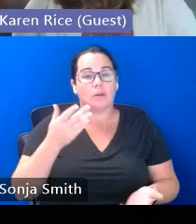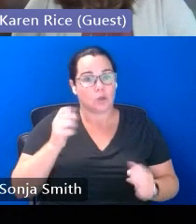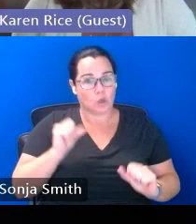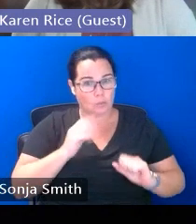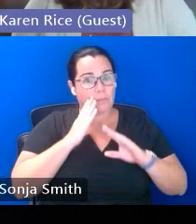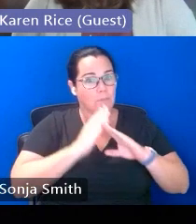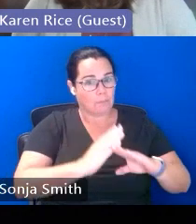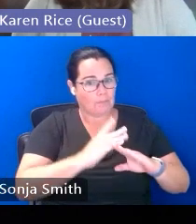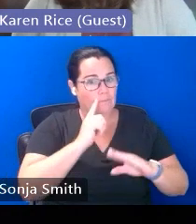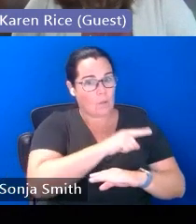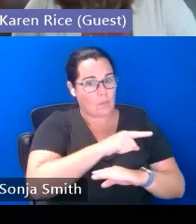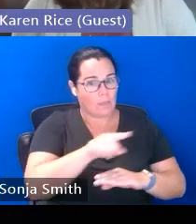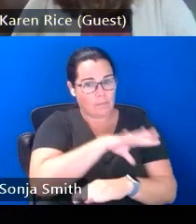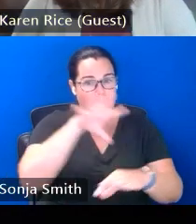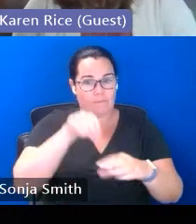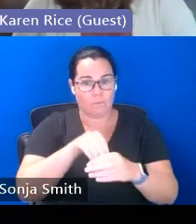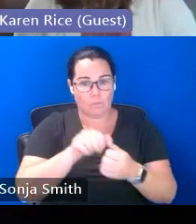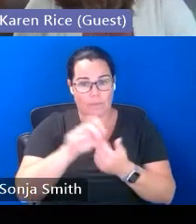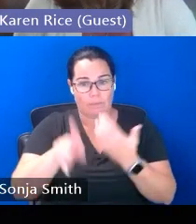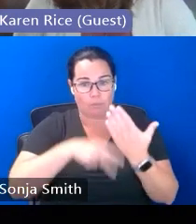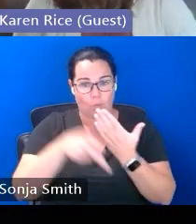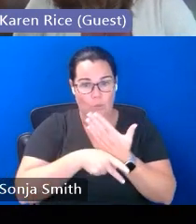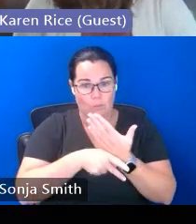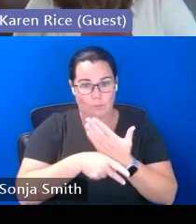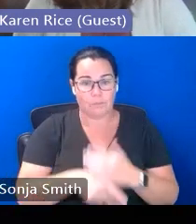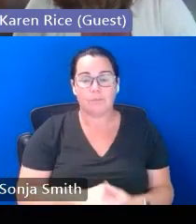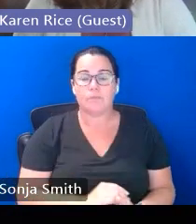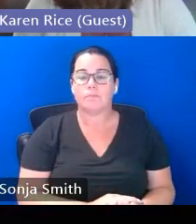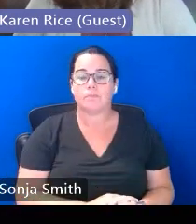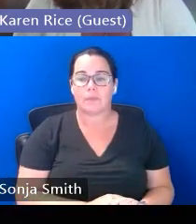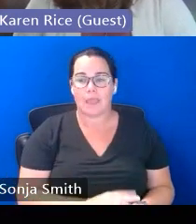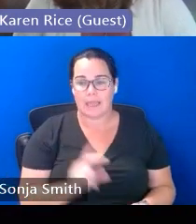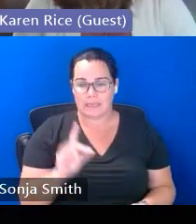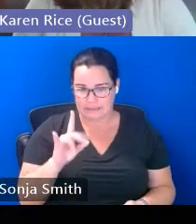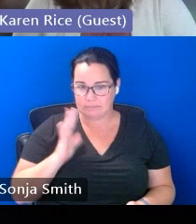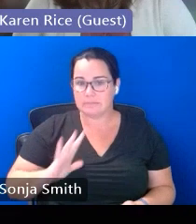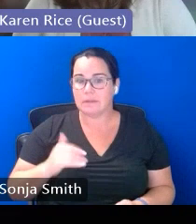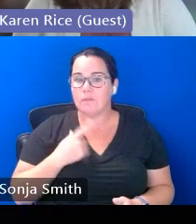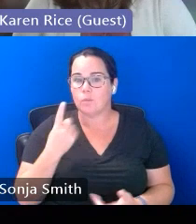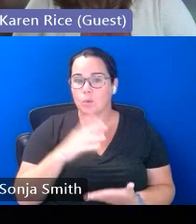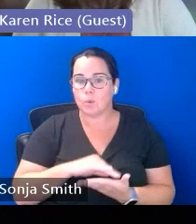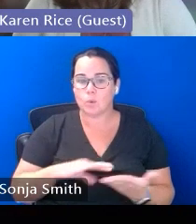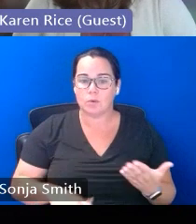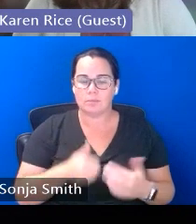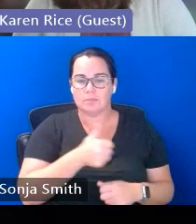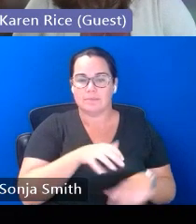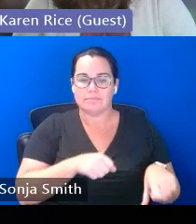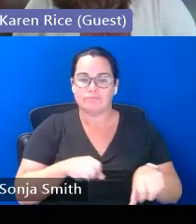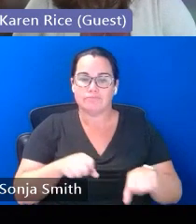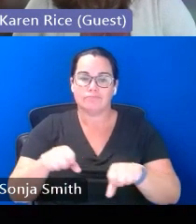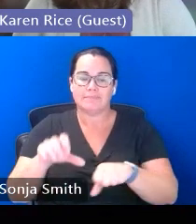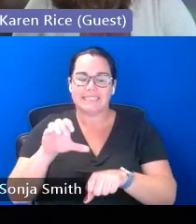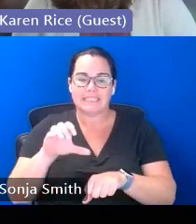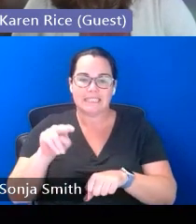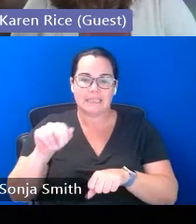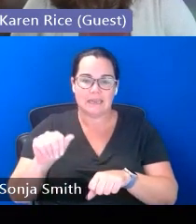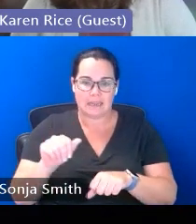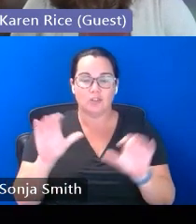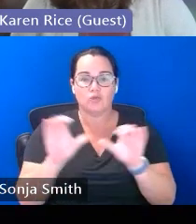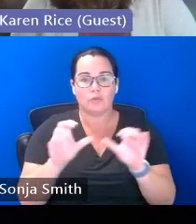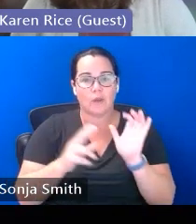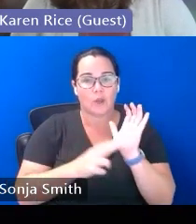students participating in that program i worked with a student once who was going through a cna class our certified nursing assistant